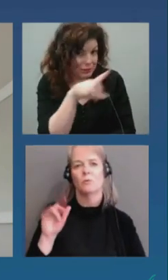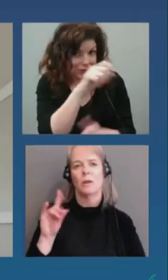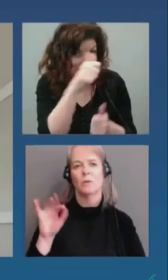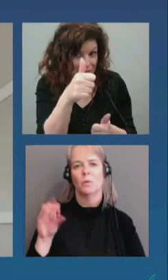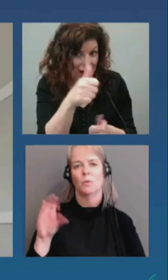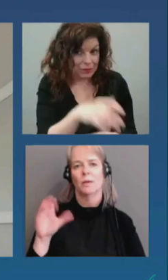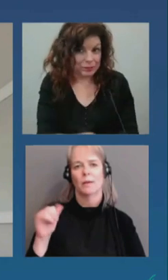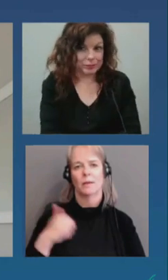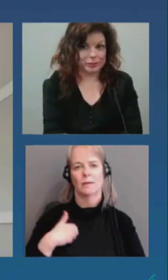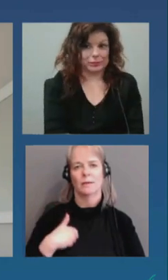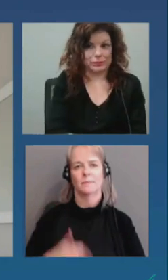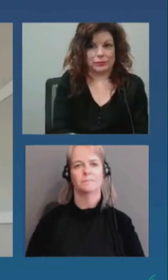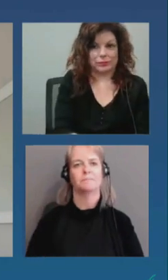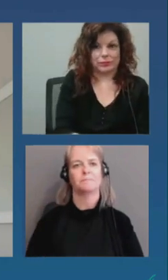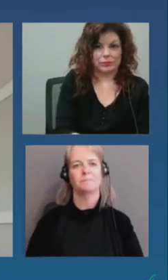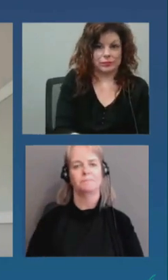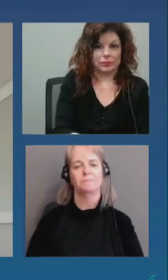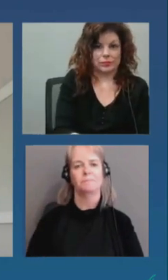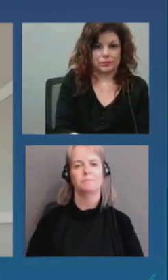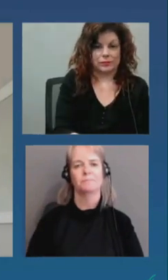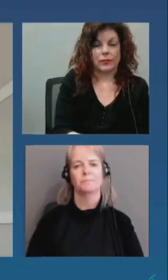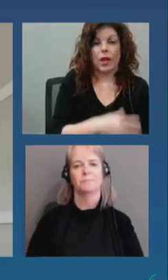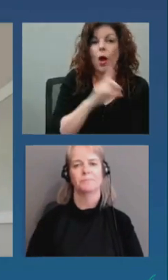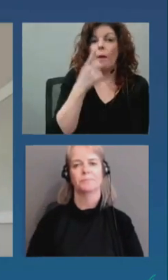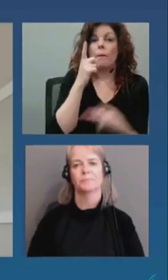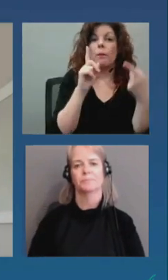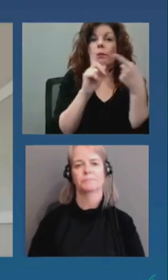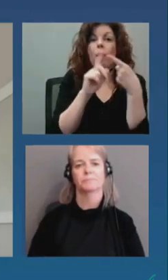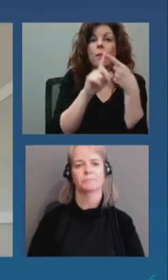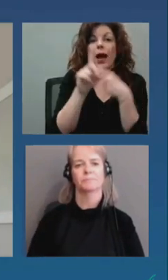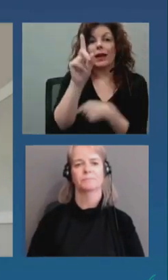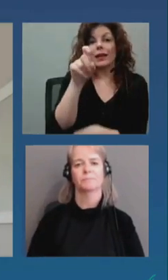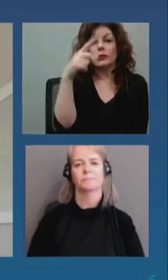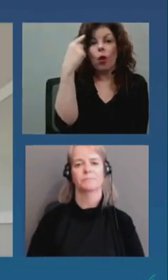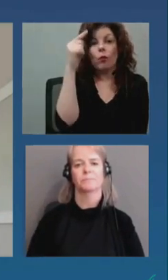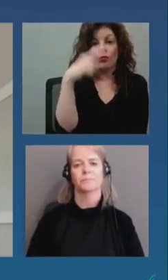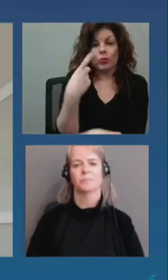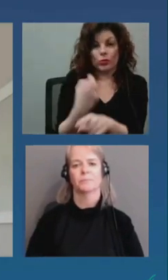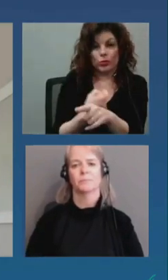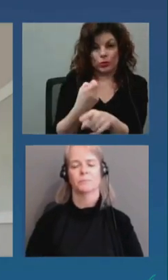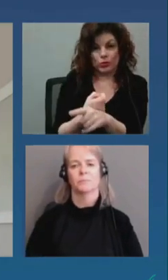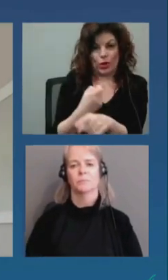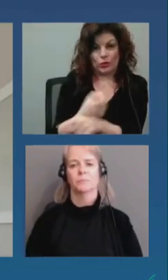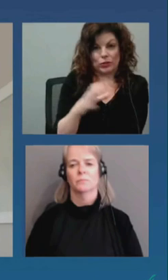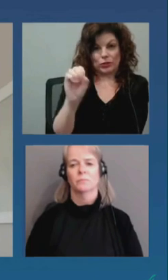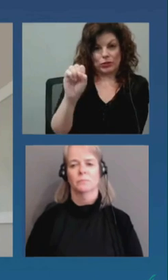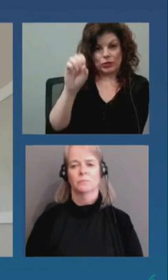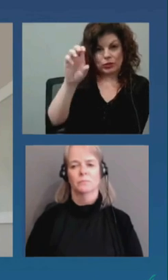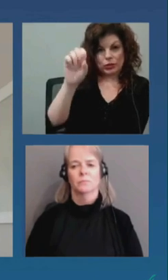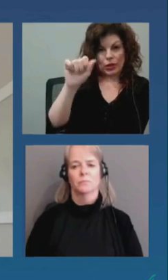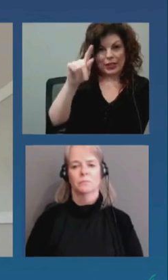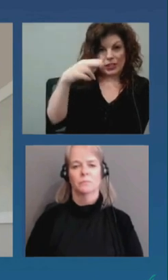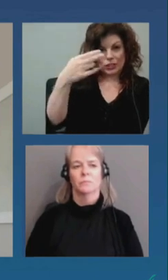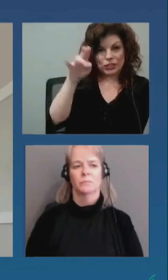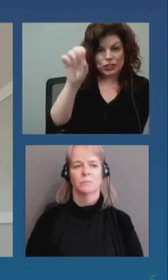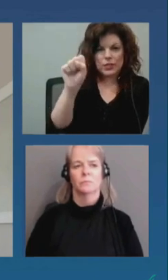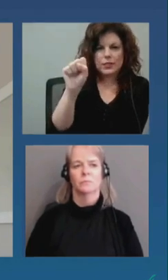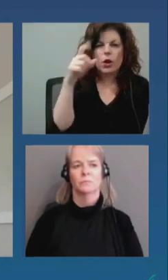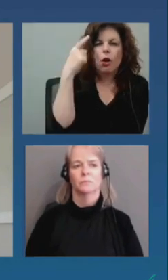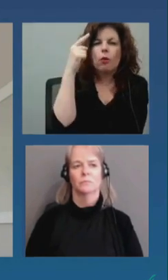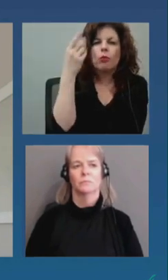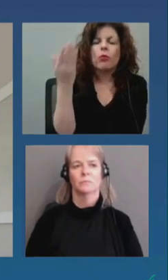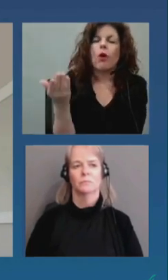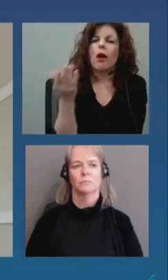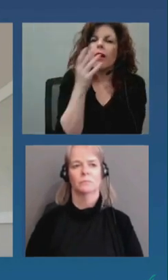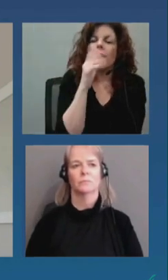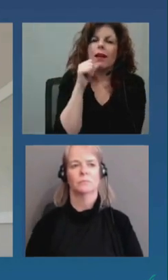Oui, on vous entend. Excellent. Donc, ma première question va aller à Dr. Vera Aitches concernant, en fait, la